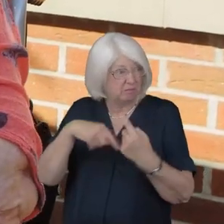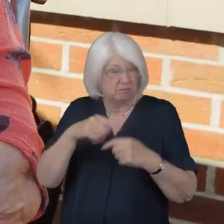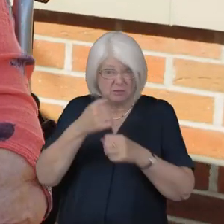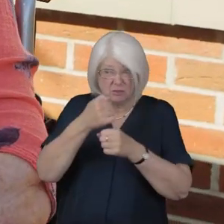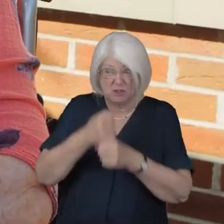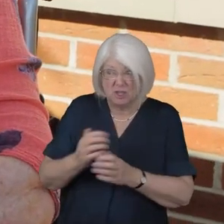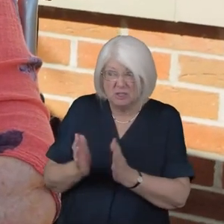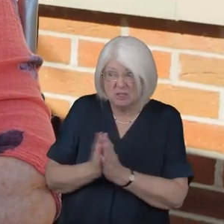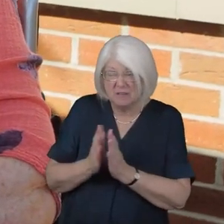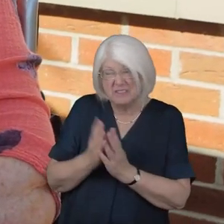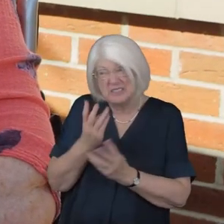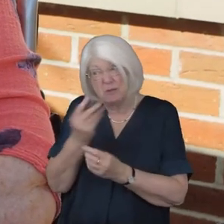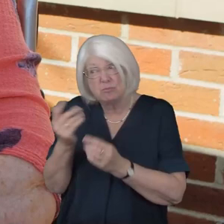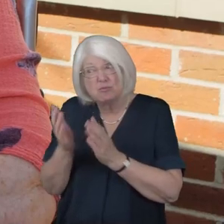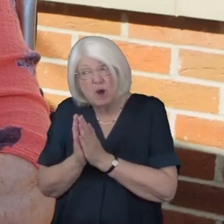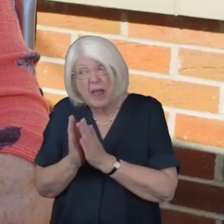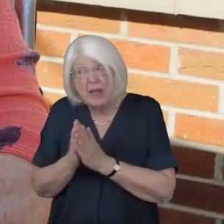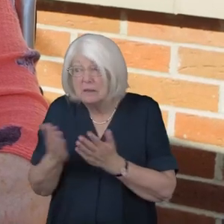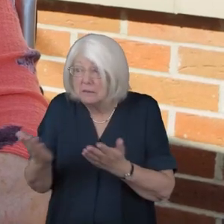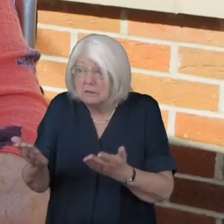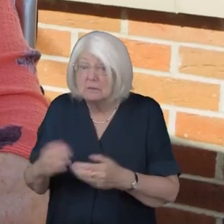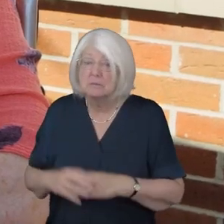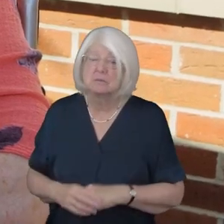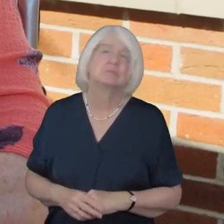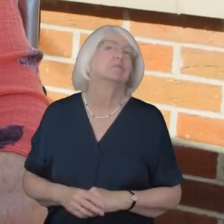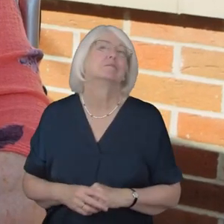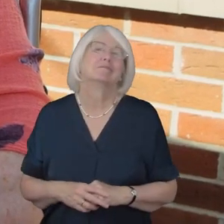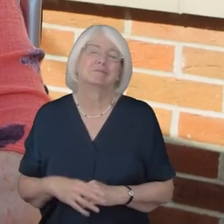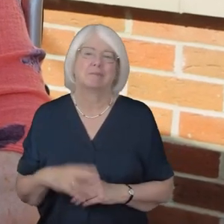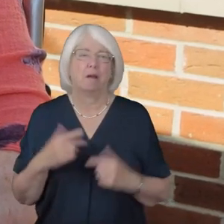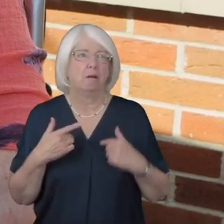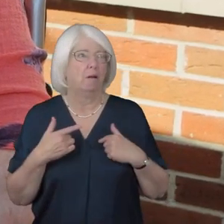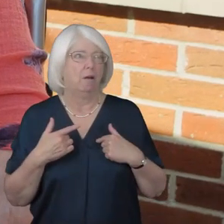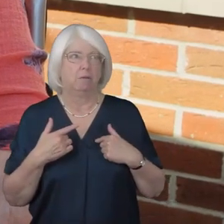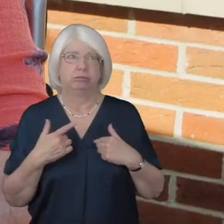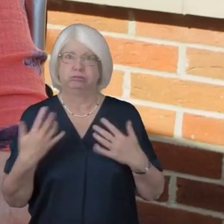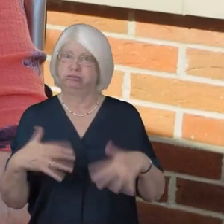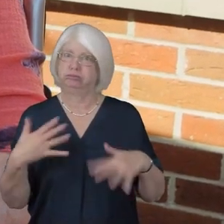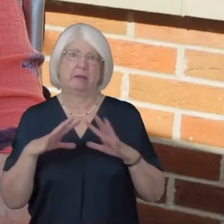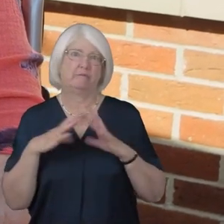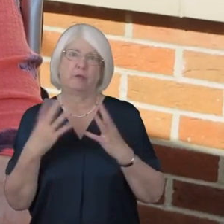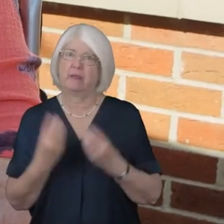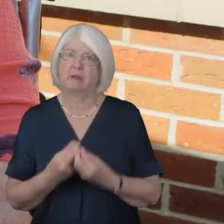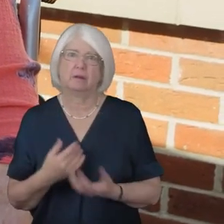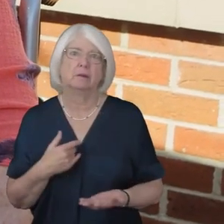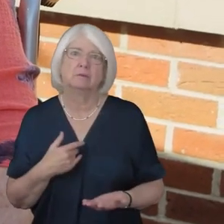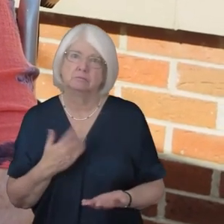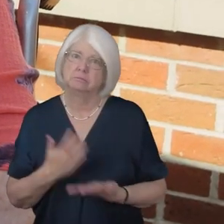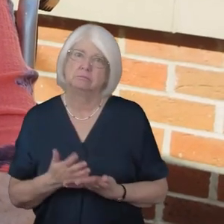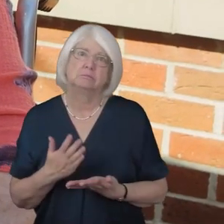service have some chairs brought to you in this way oh it means everything yes